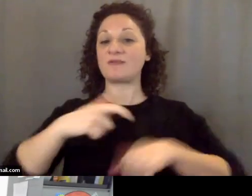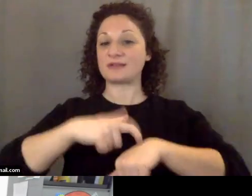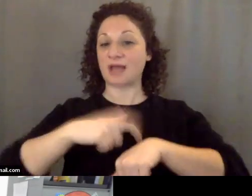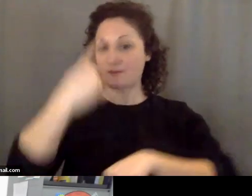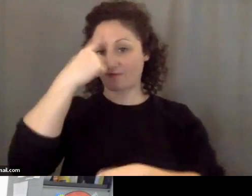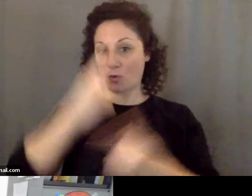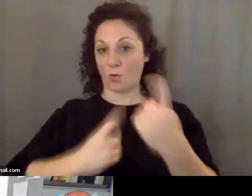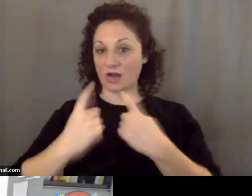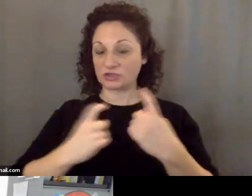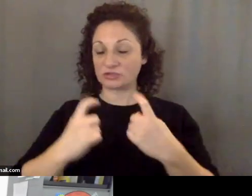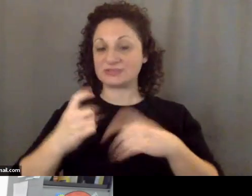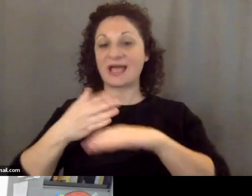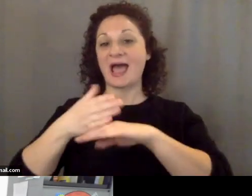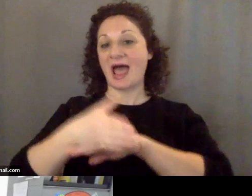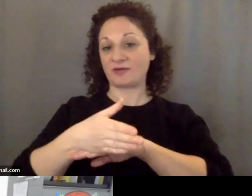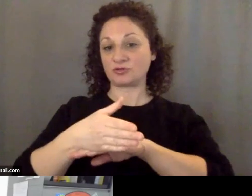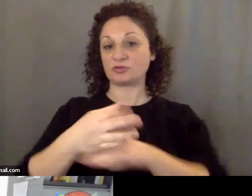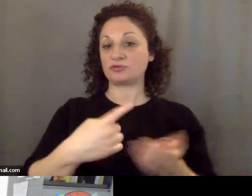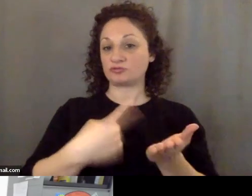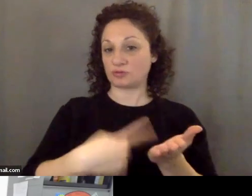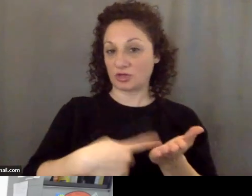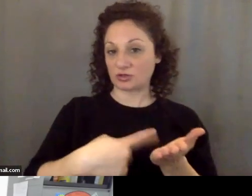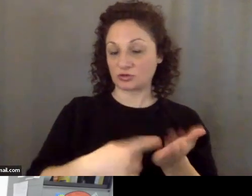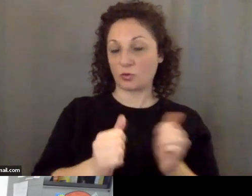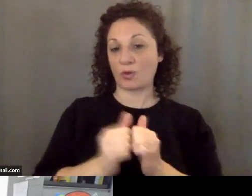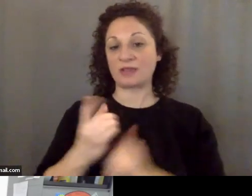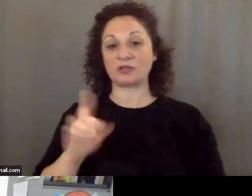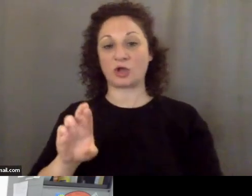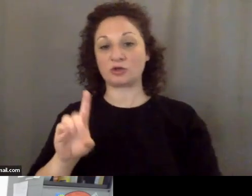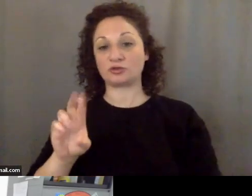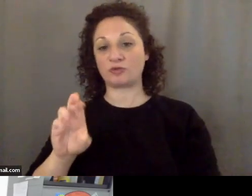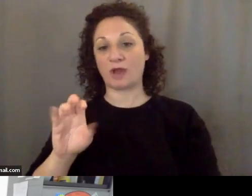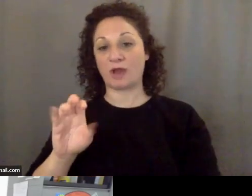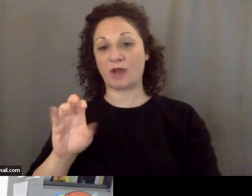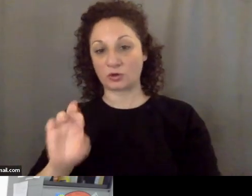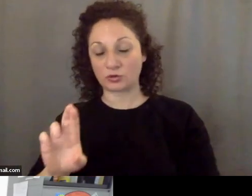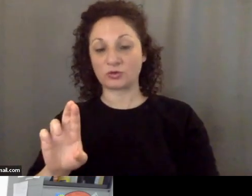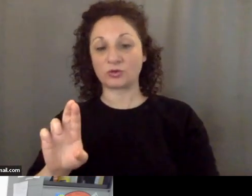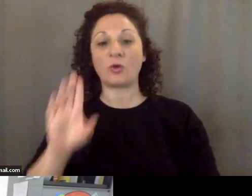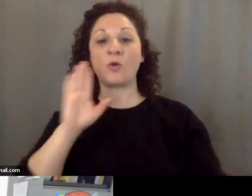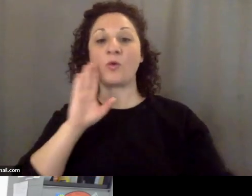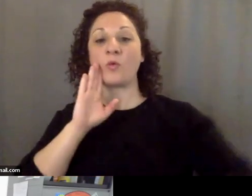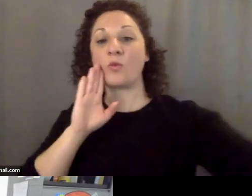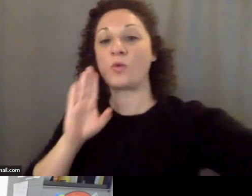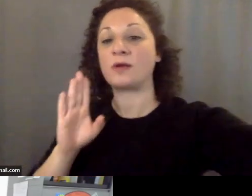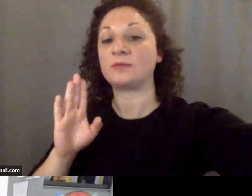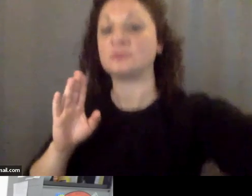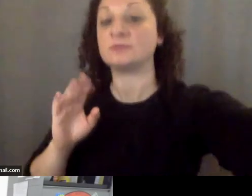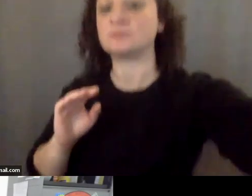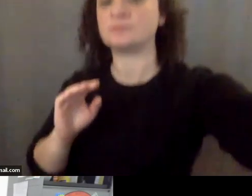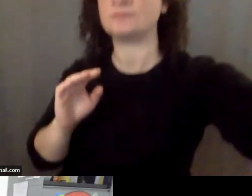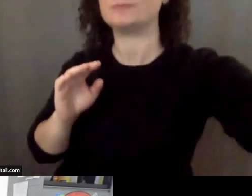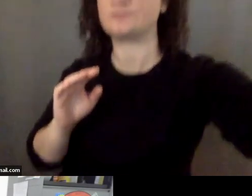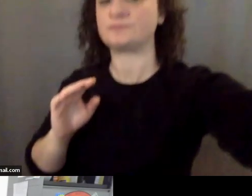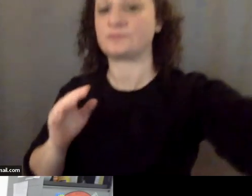after we have a moderated discussion with Dr. Dreyer. We will try to incorporate any previously submitted